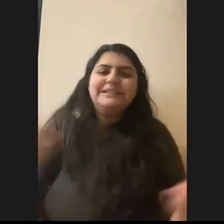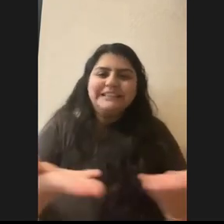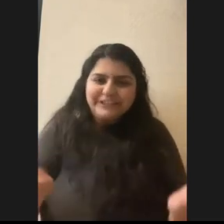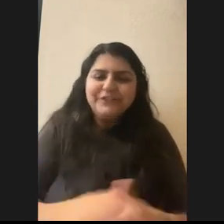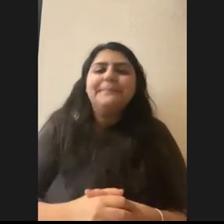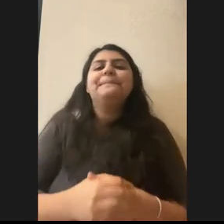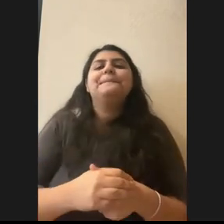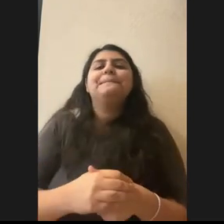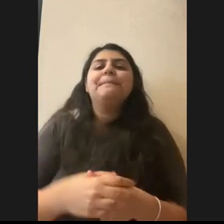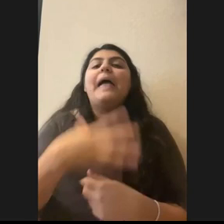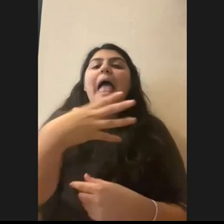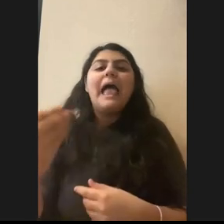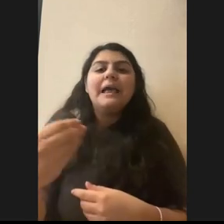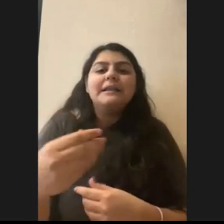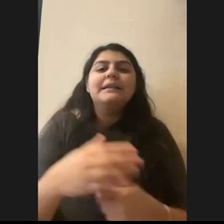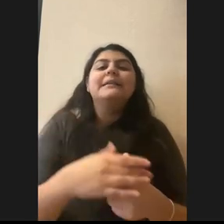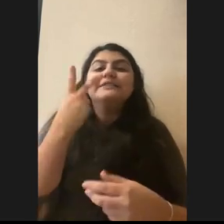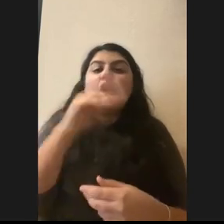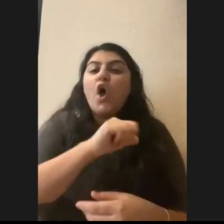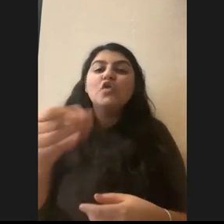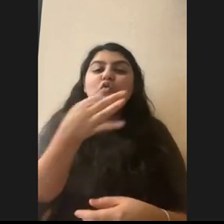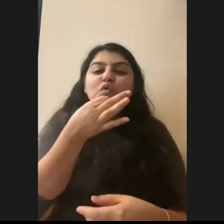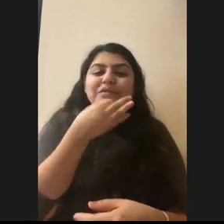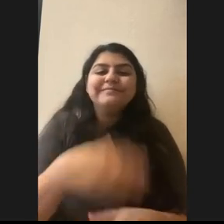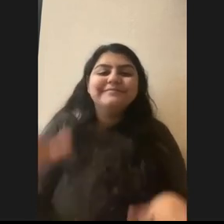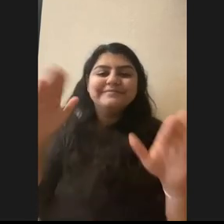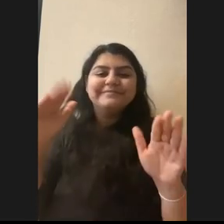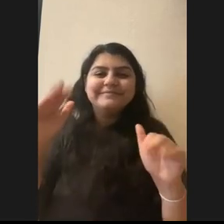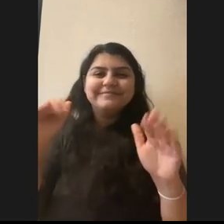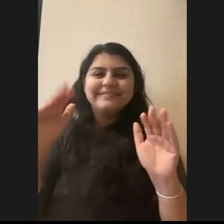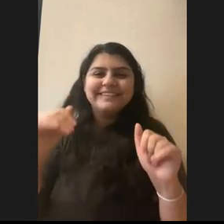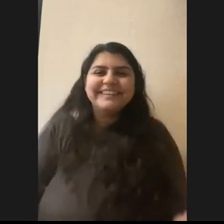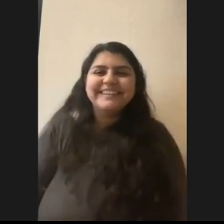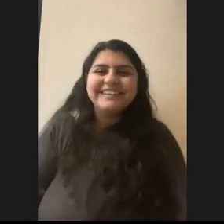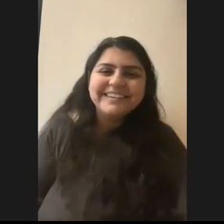Um, and we'll see you all soon. Okay. Thank you all. Bye.